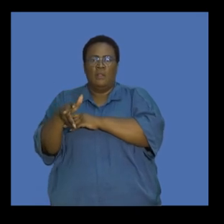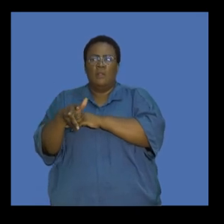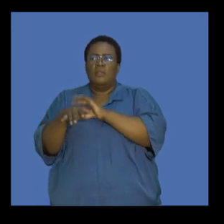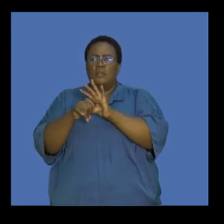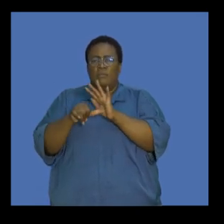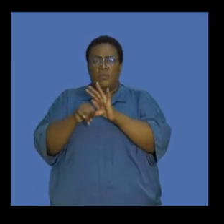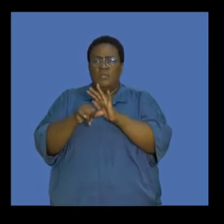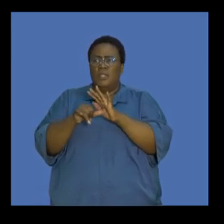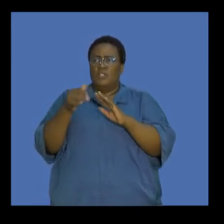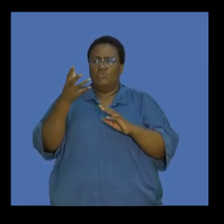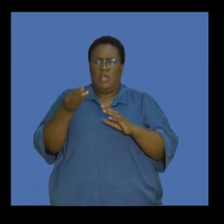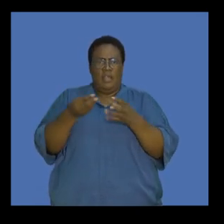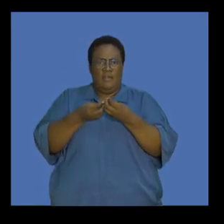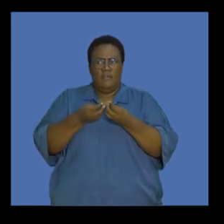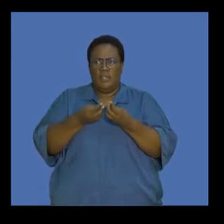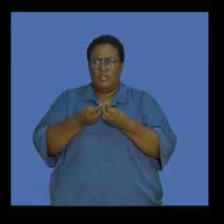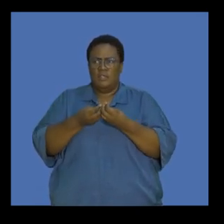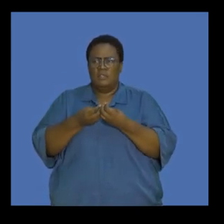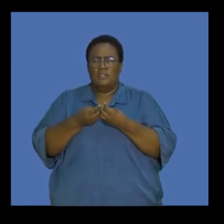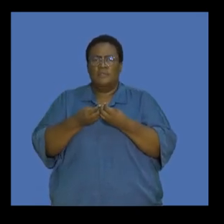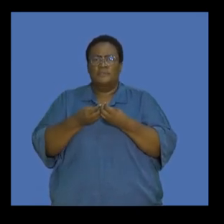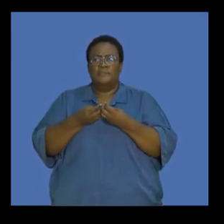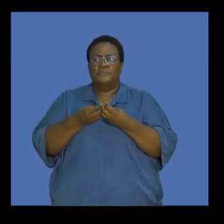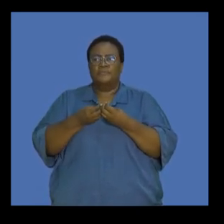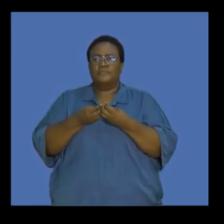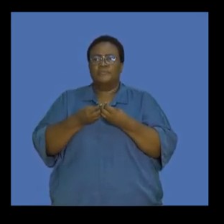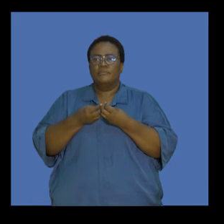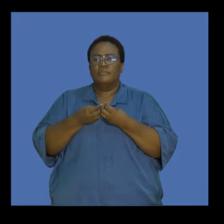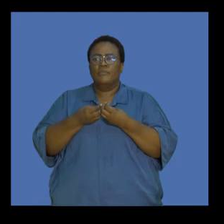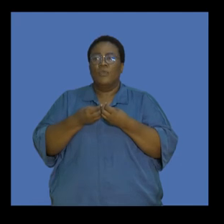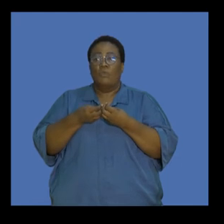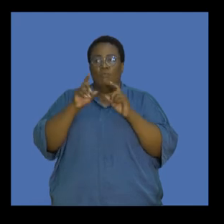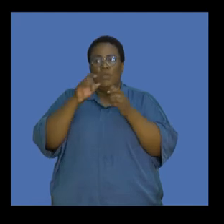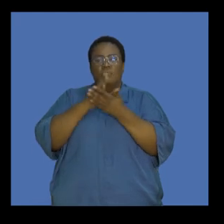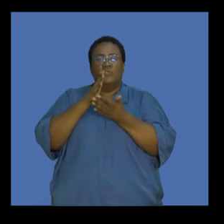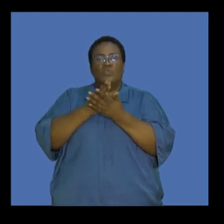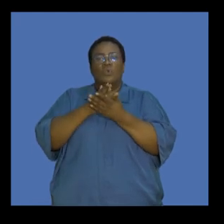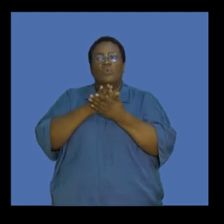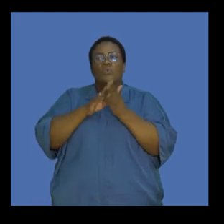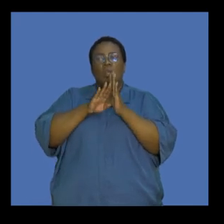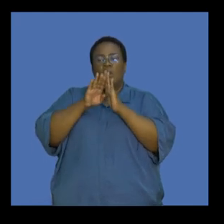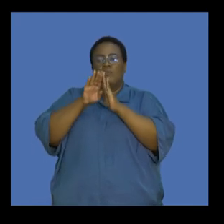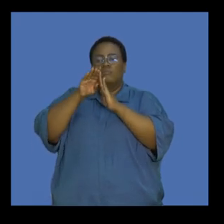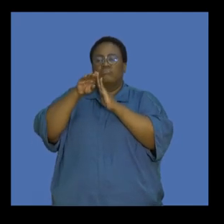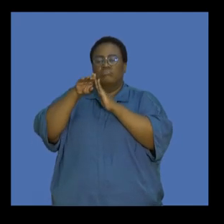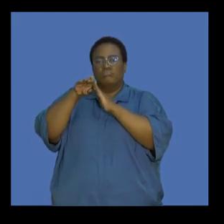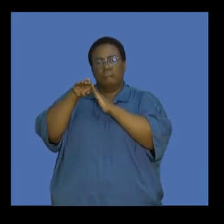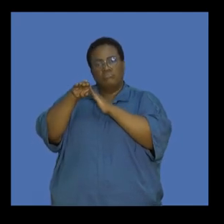strategies that we incorporate to start tapering that and getting that curve down to a flatter